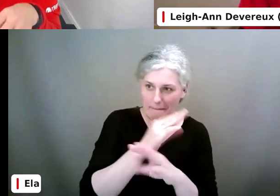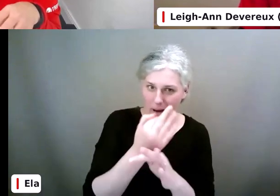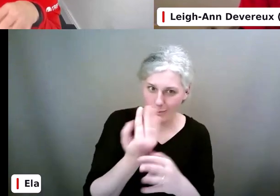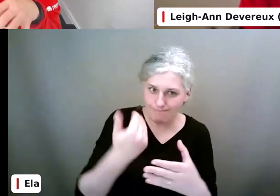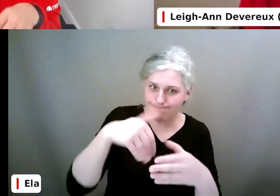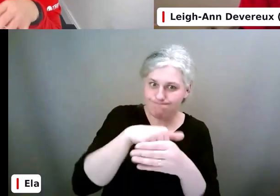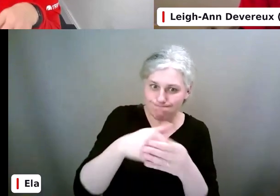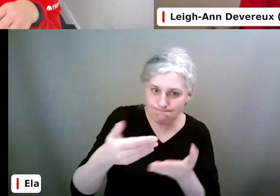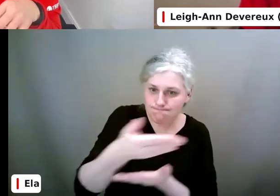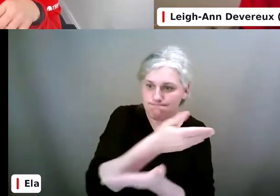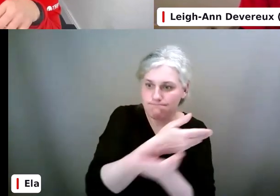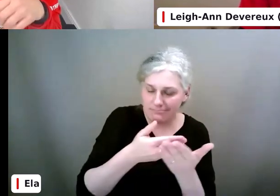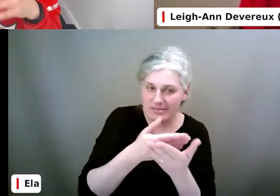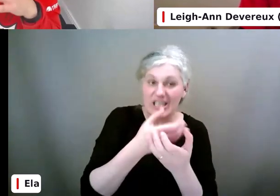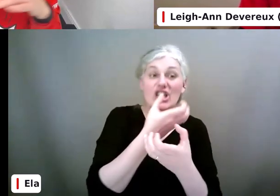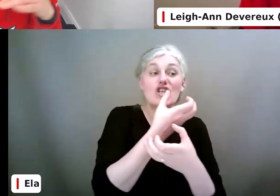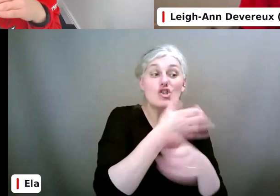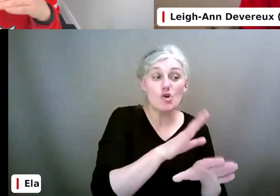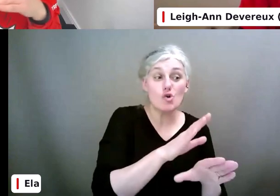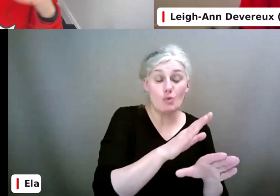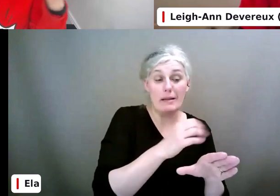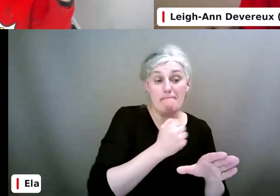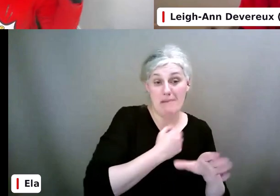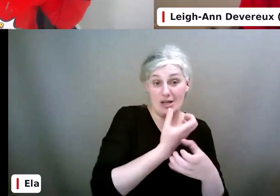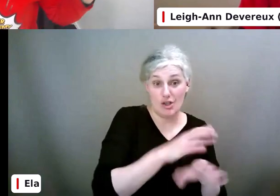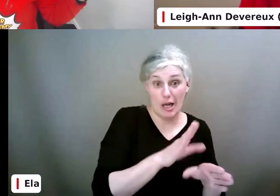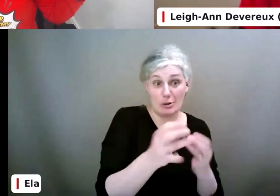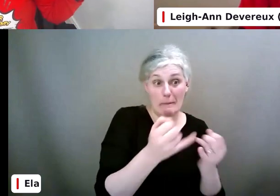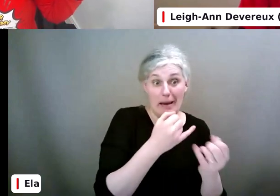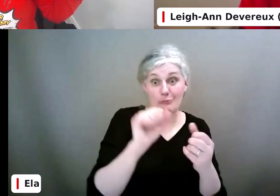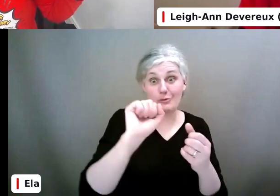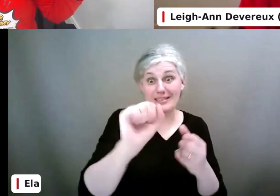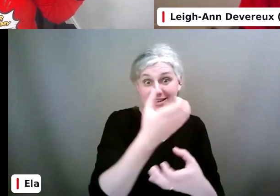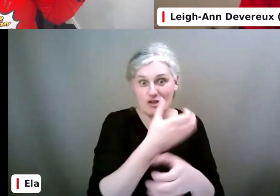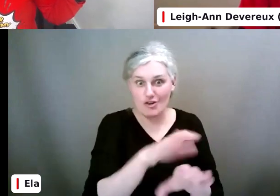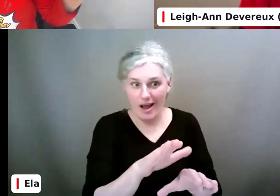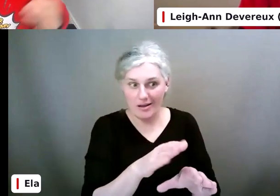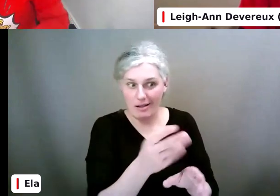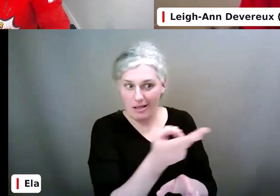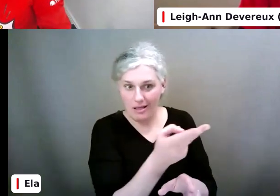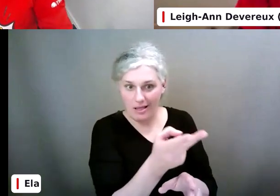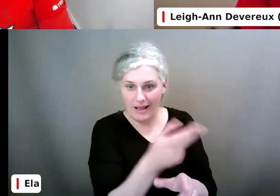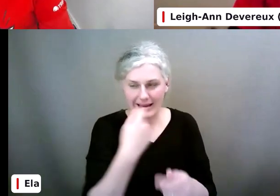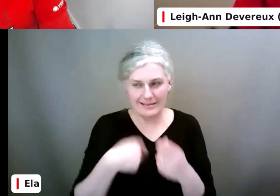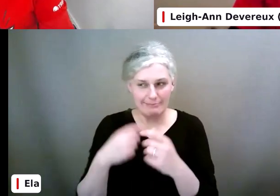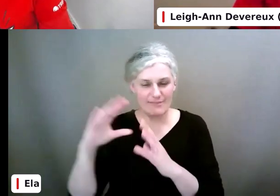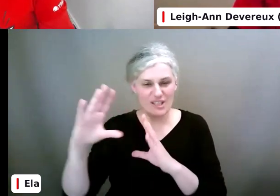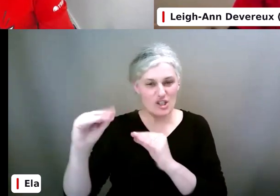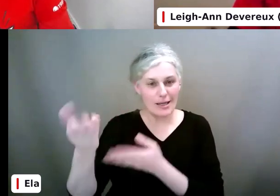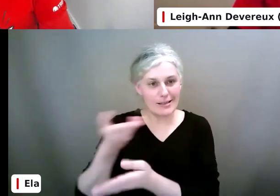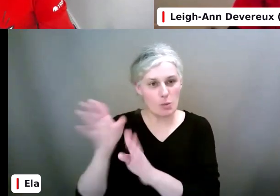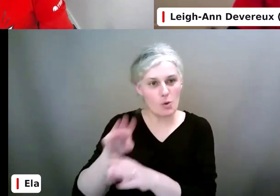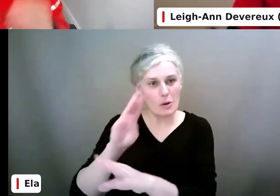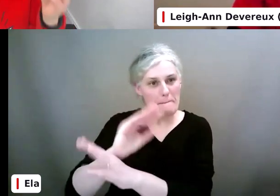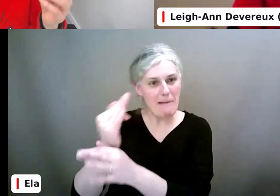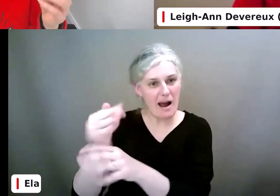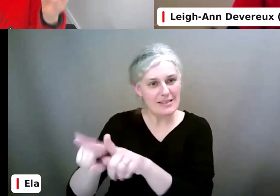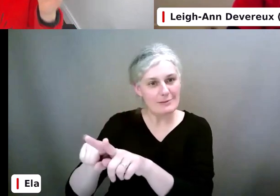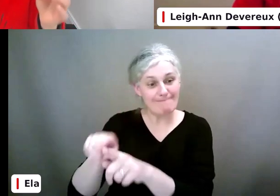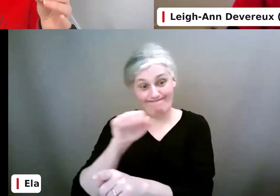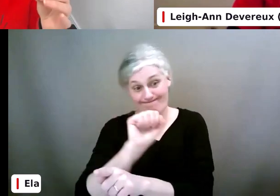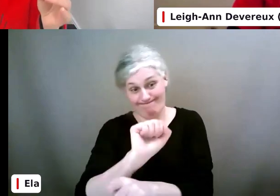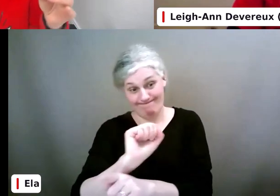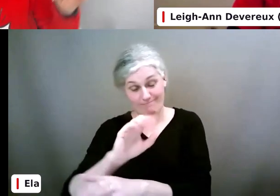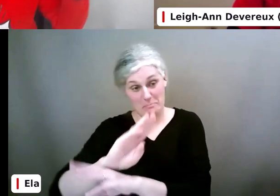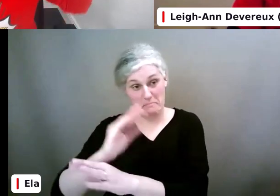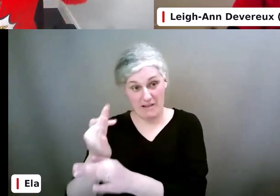The children that play with yours. Agree rules together as parents. You know. You can have, they can set